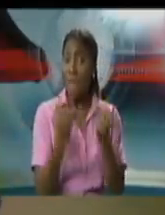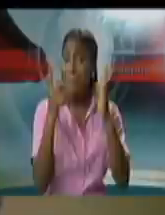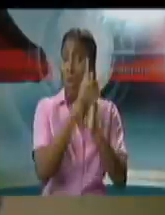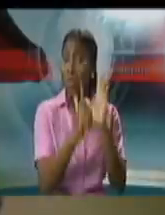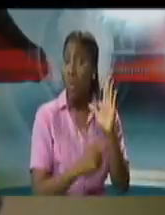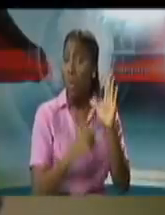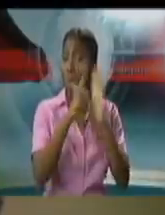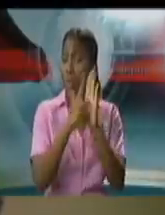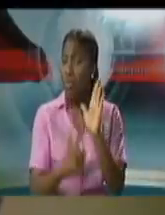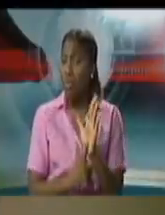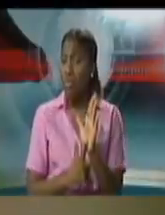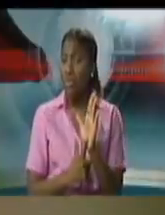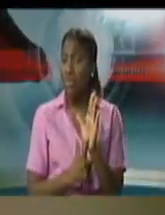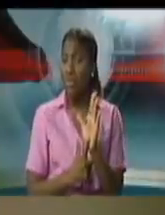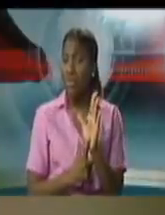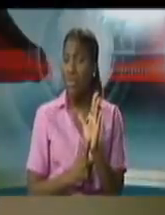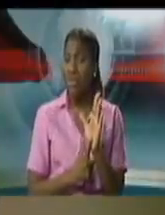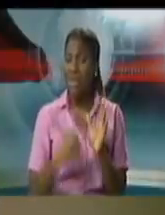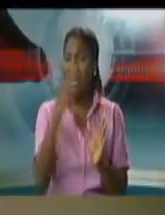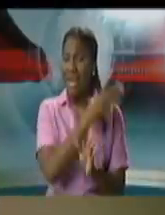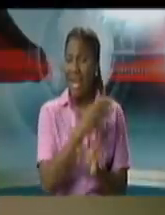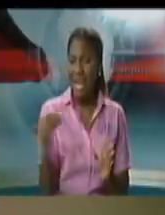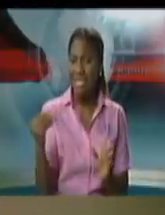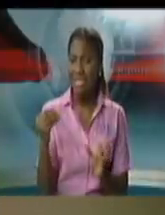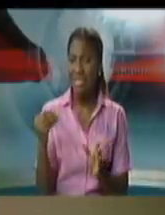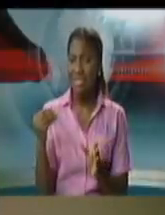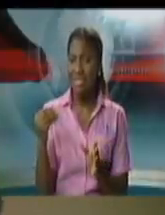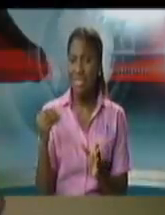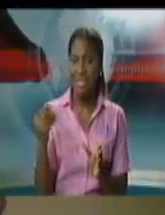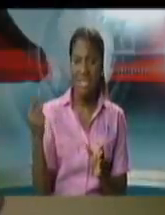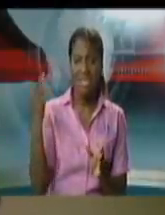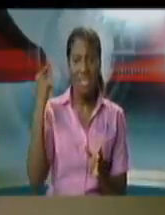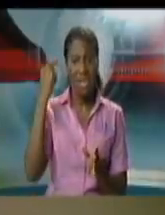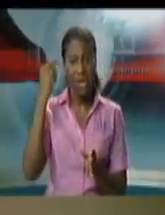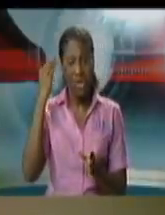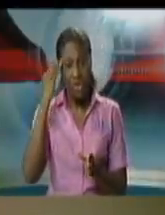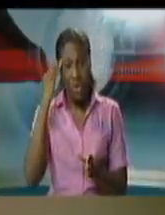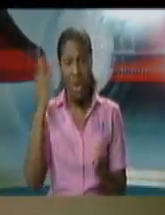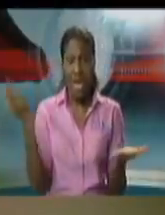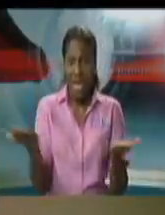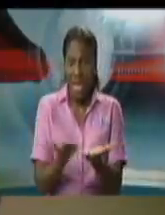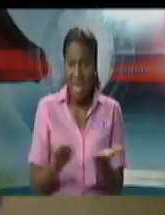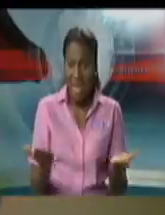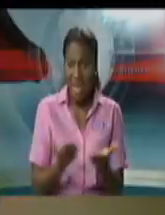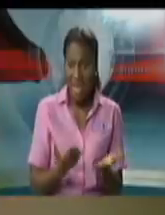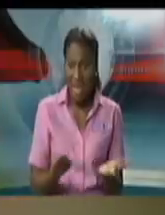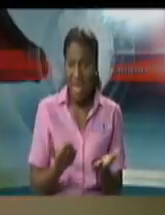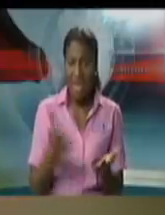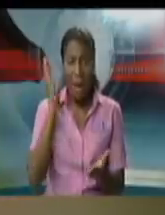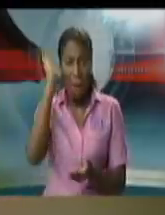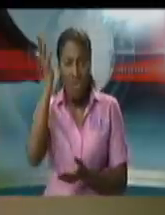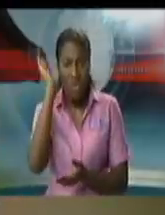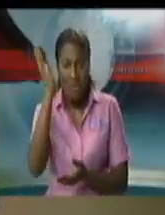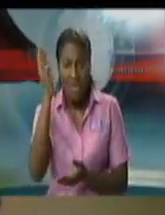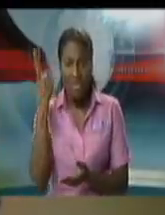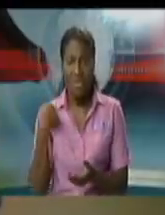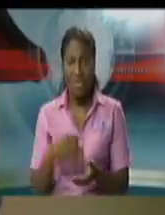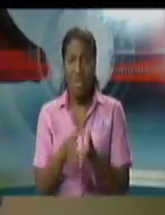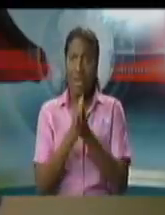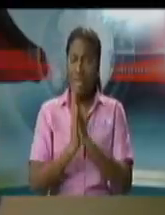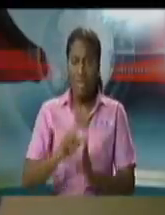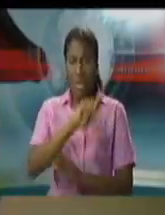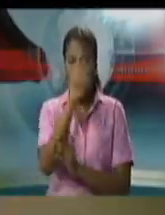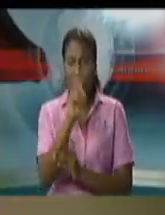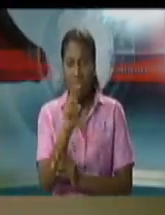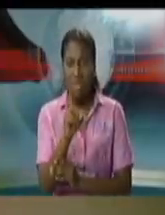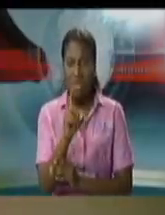isn't really any sort of scrutiny except you know at press conferences when we the media you know but we find that we too are